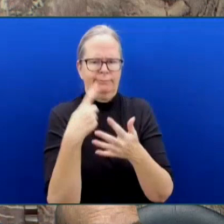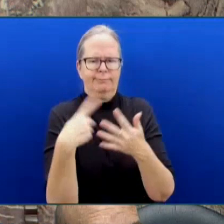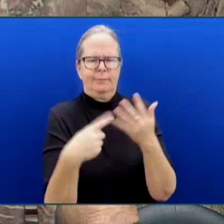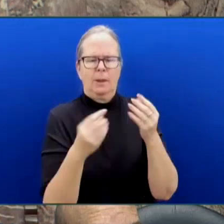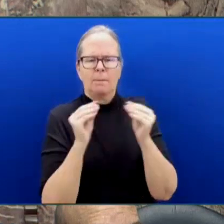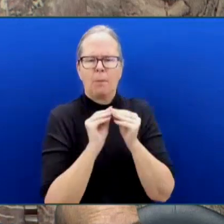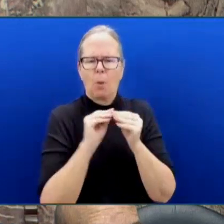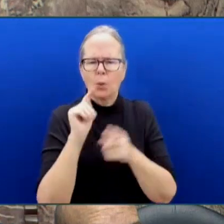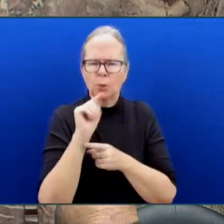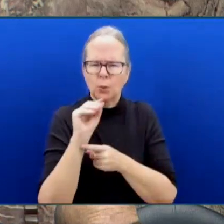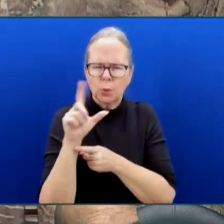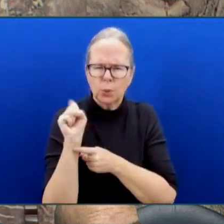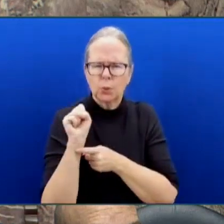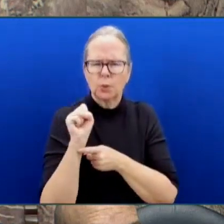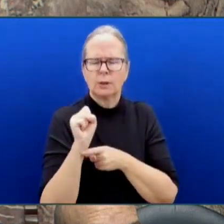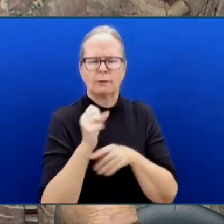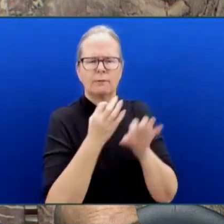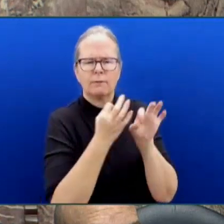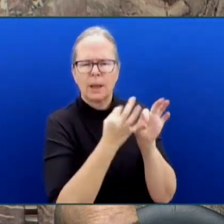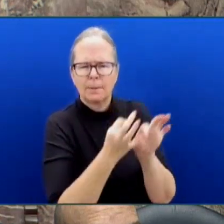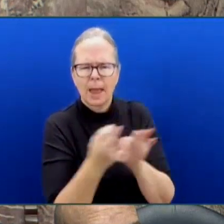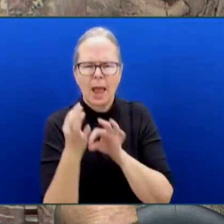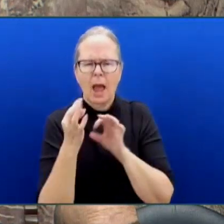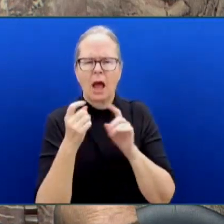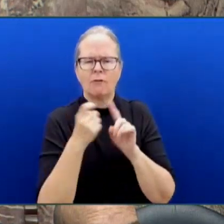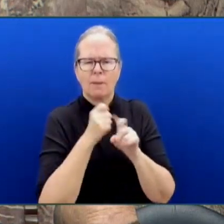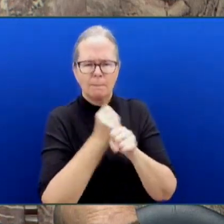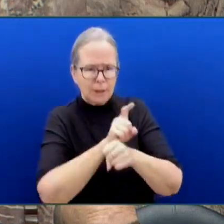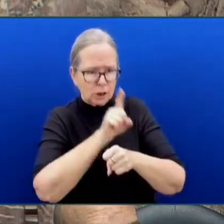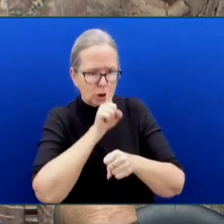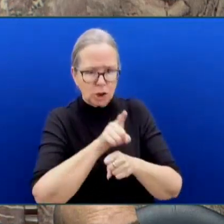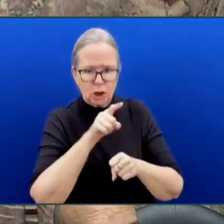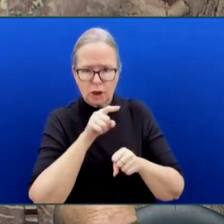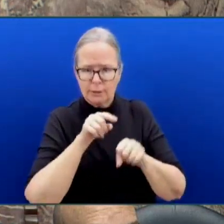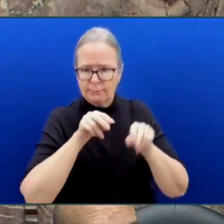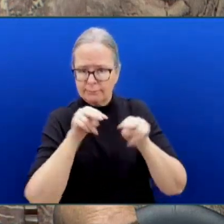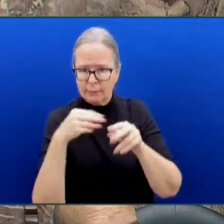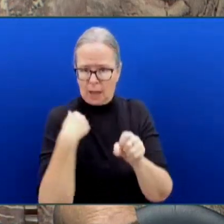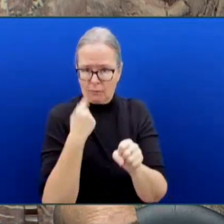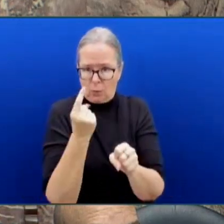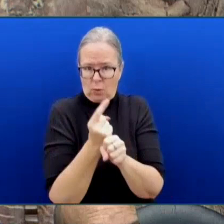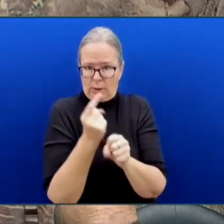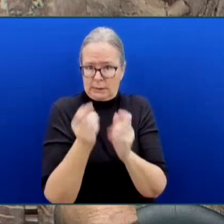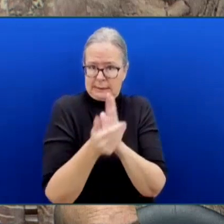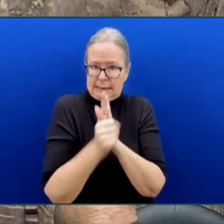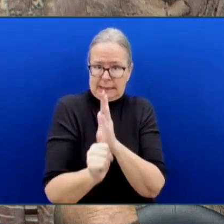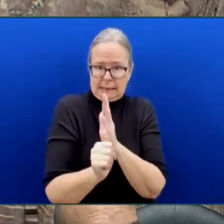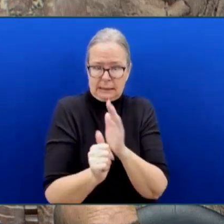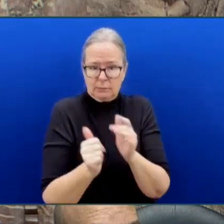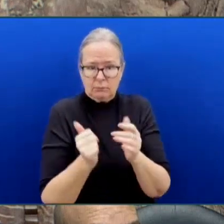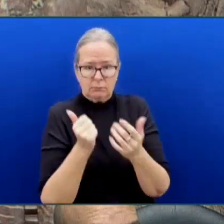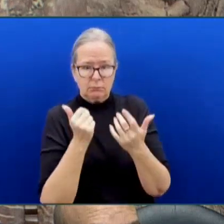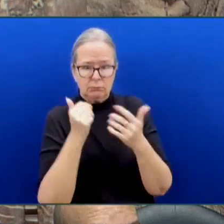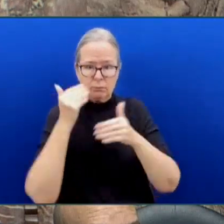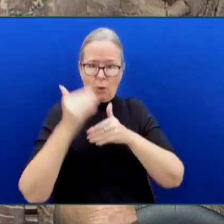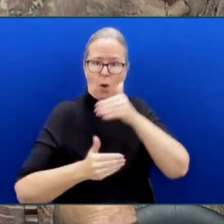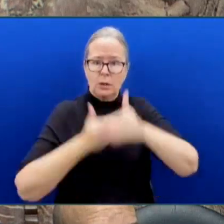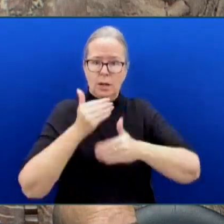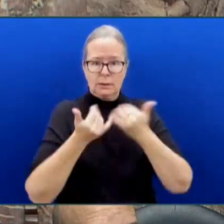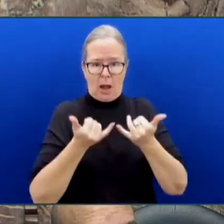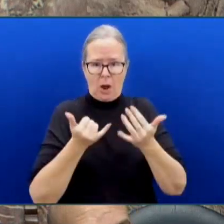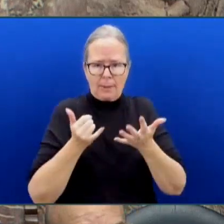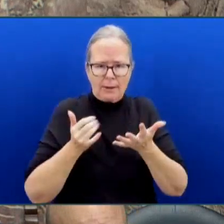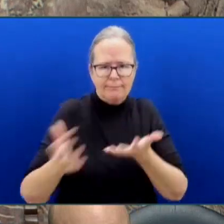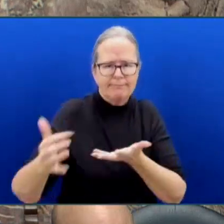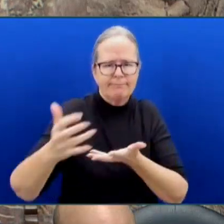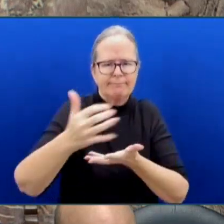that they have the skills necessary to do the work. And that's what this process is about. And I think the process that we're engaging in right now is about. I expect